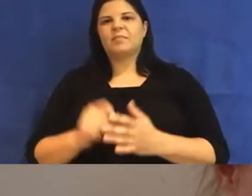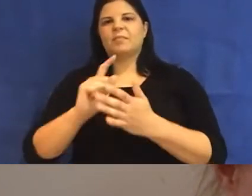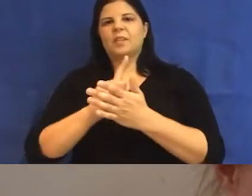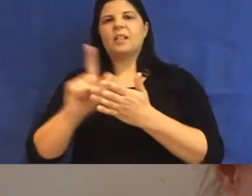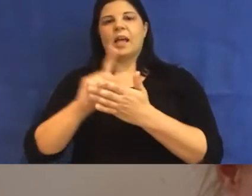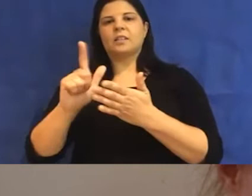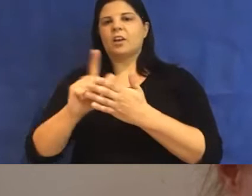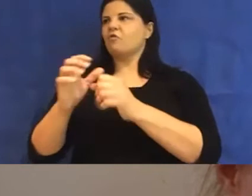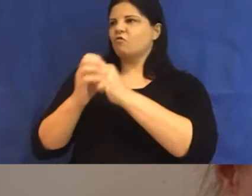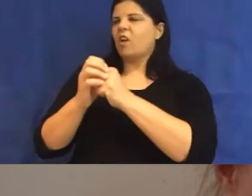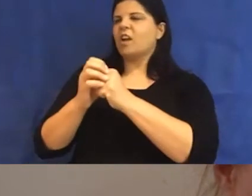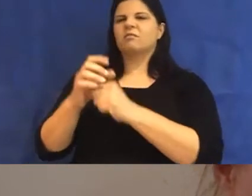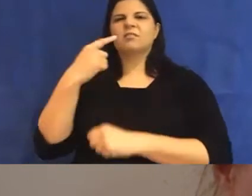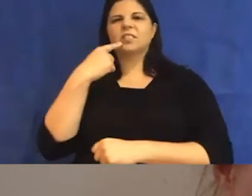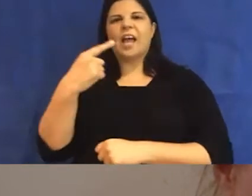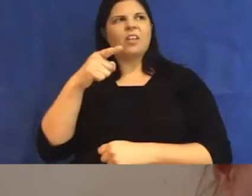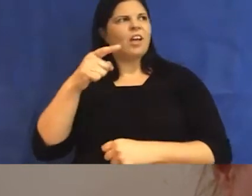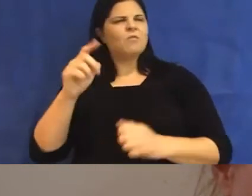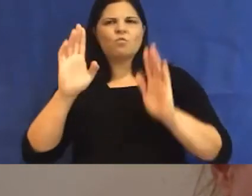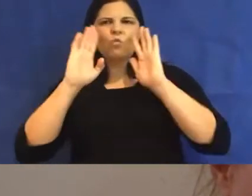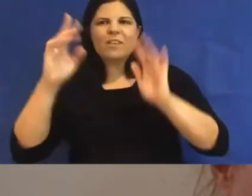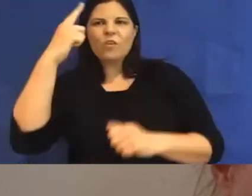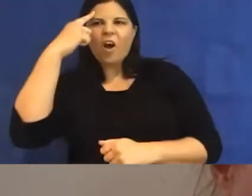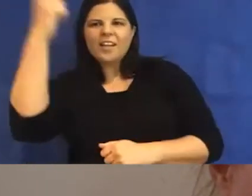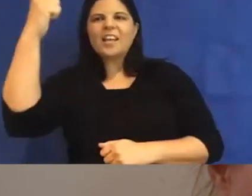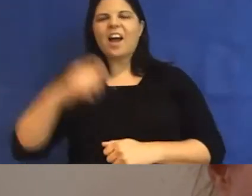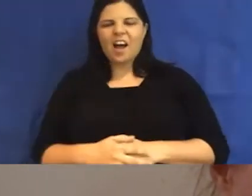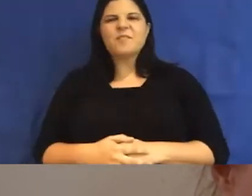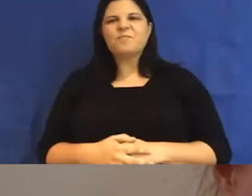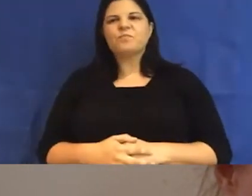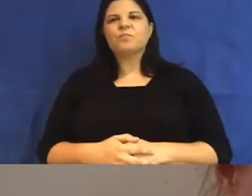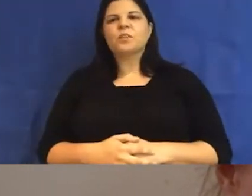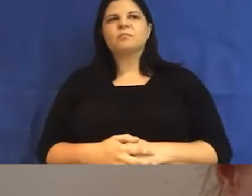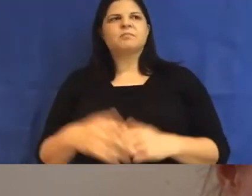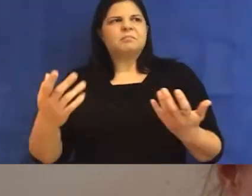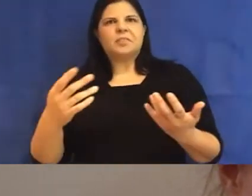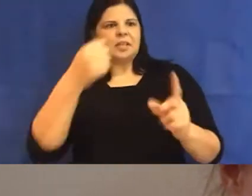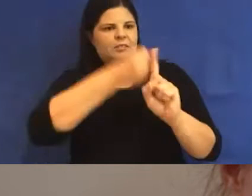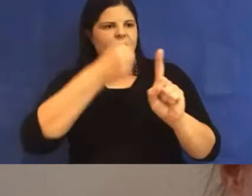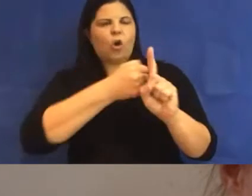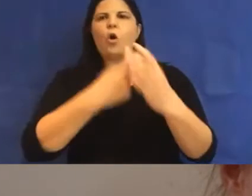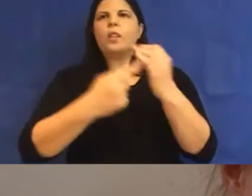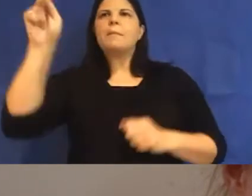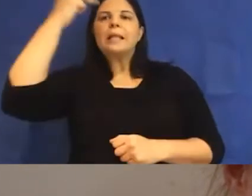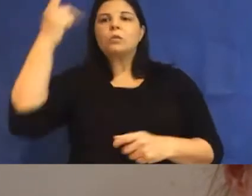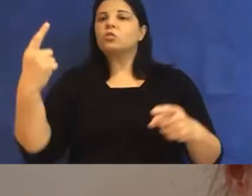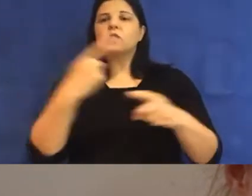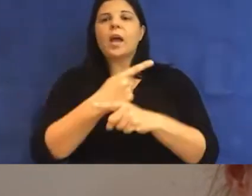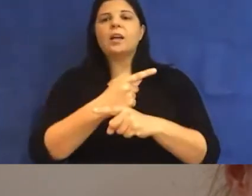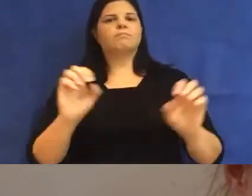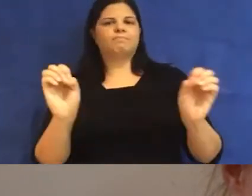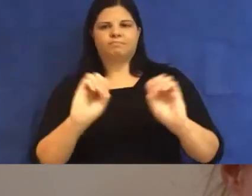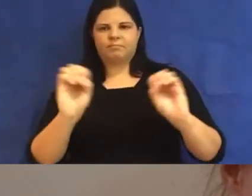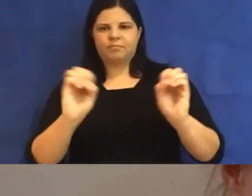a powerful and wonderful idea. There is more to collectivism than simply political or economic change. First, people need the dignity of their